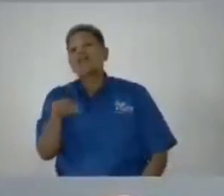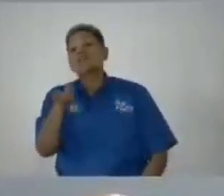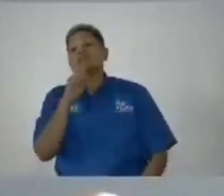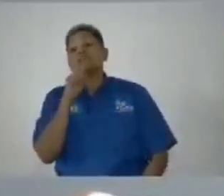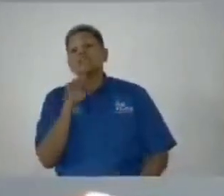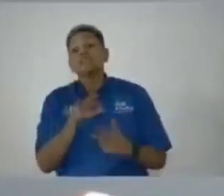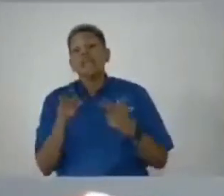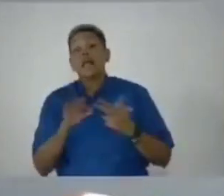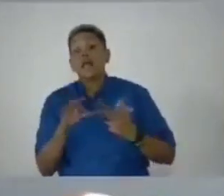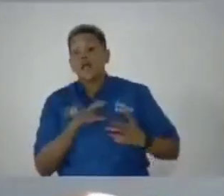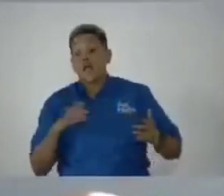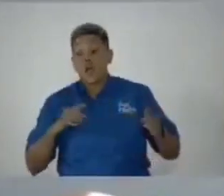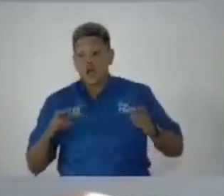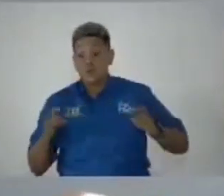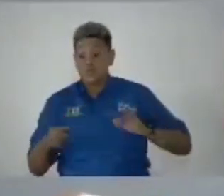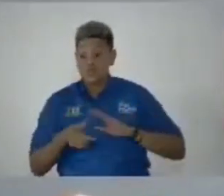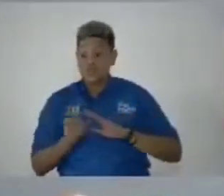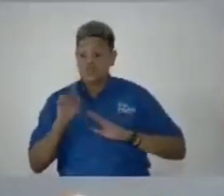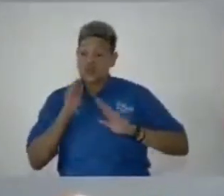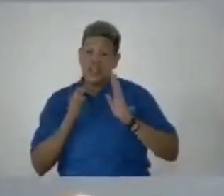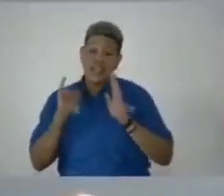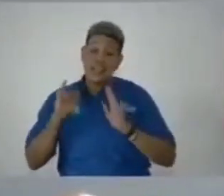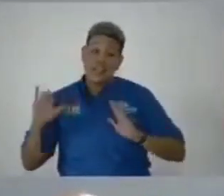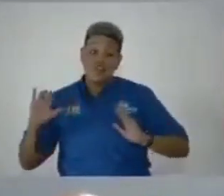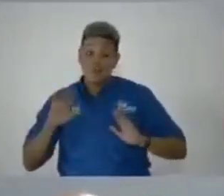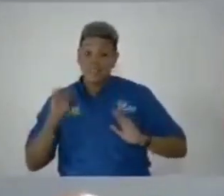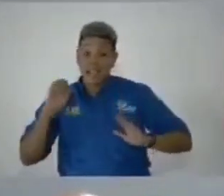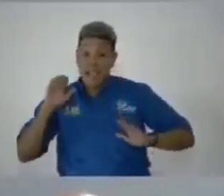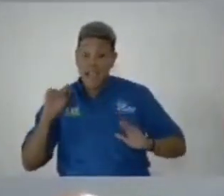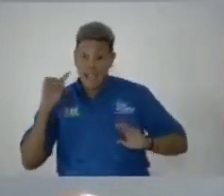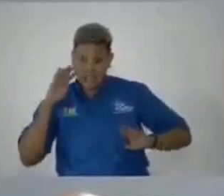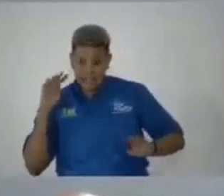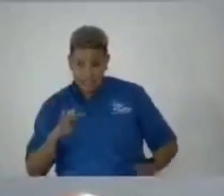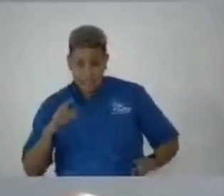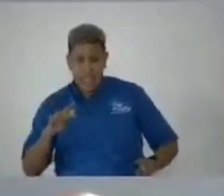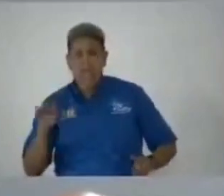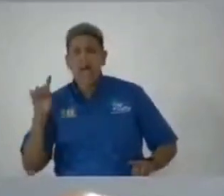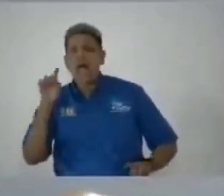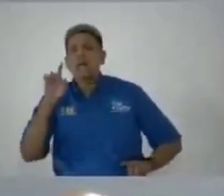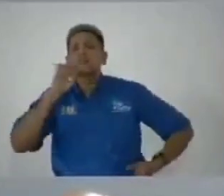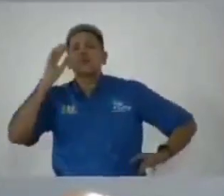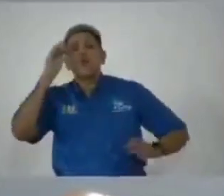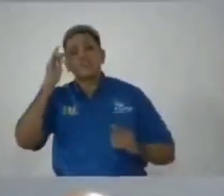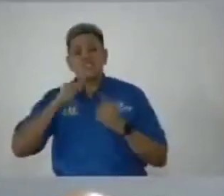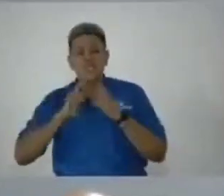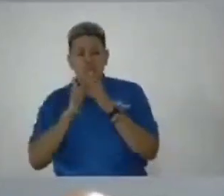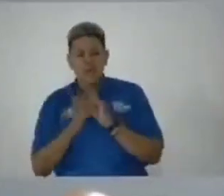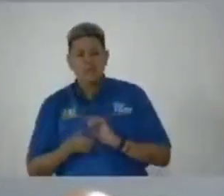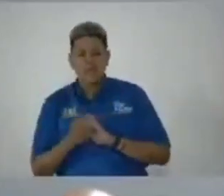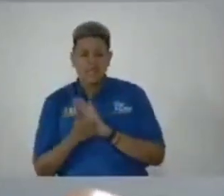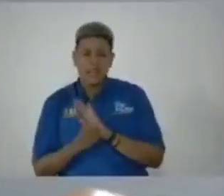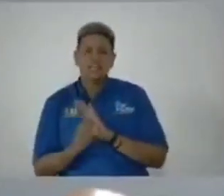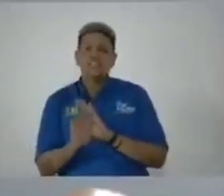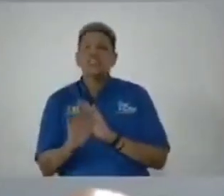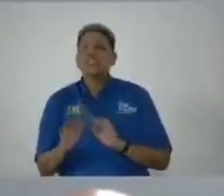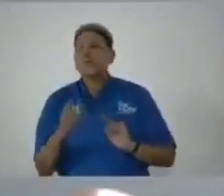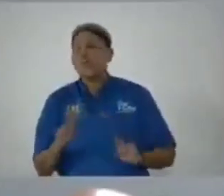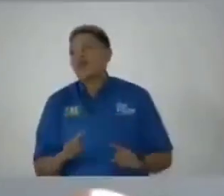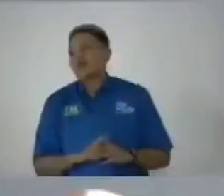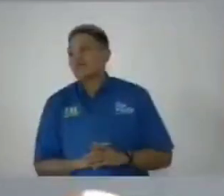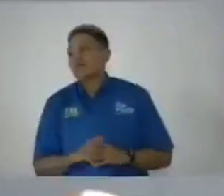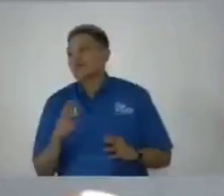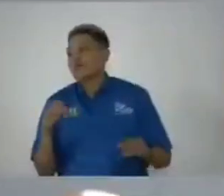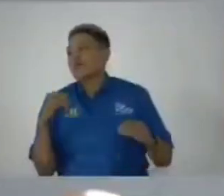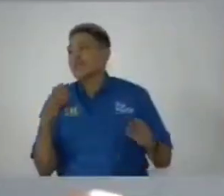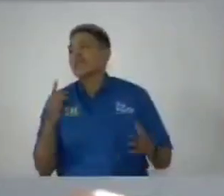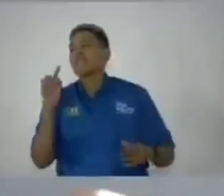the joint select committee reviewing the integrity commission act be asked to consider amending the legislation to